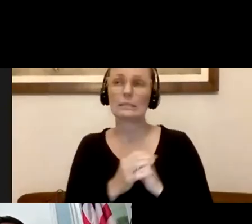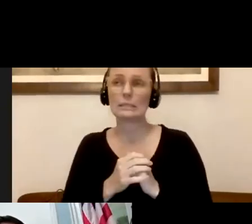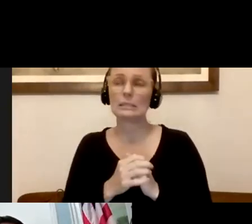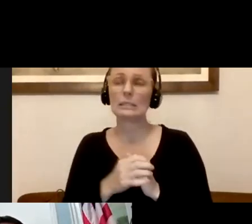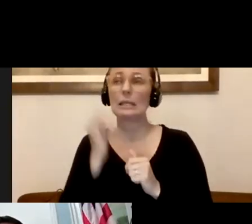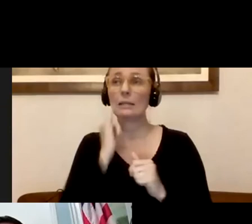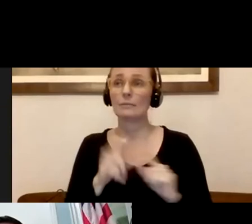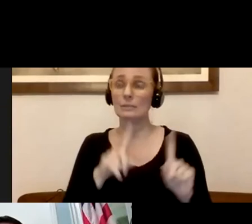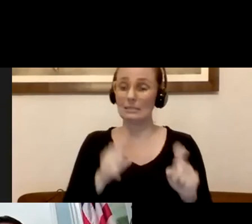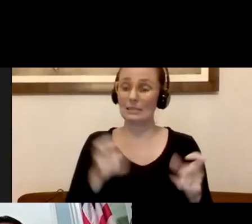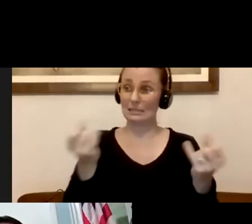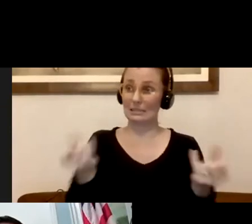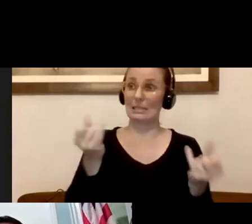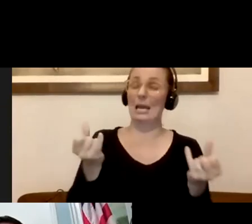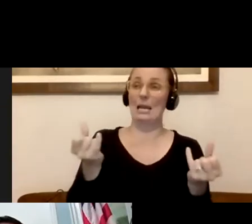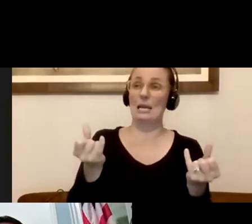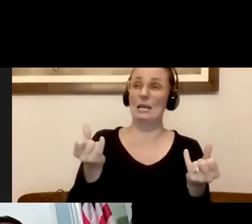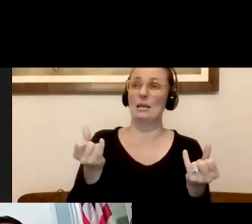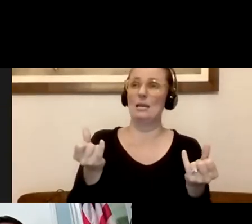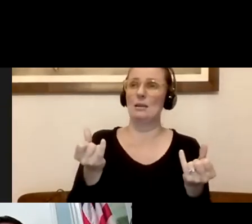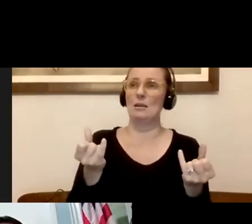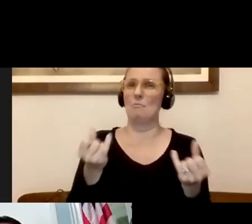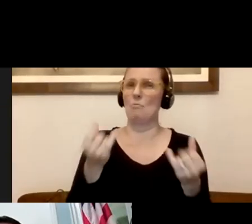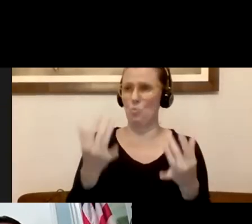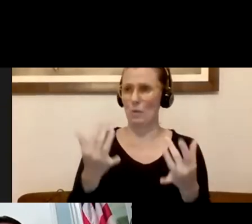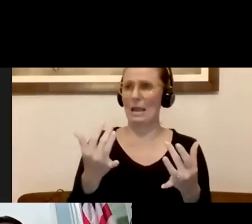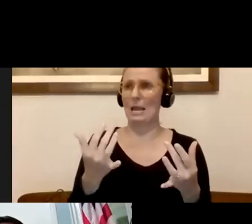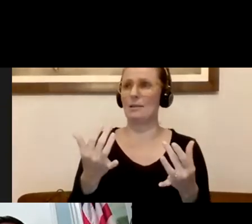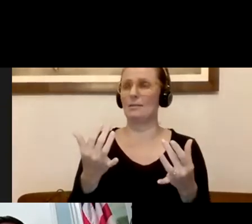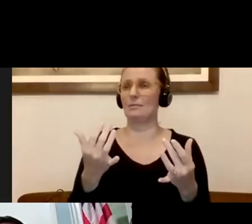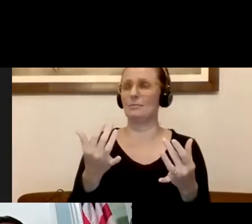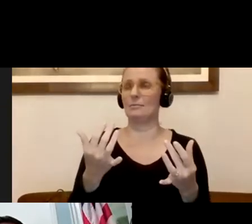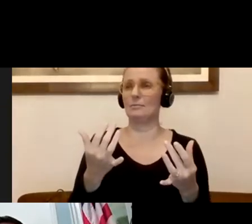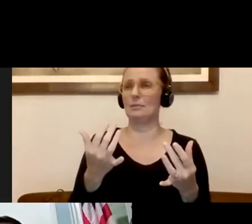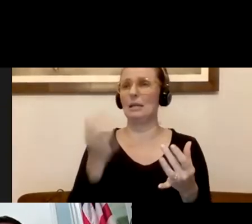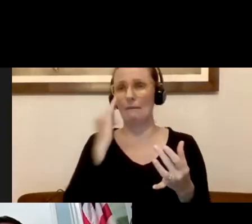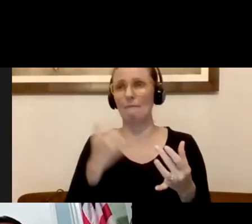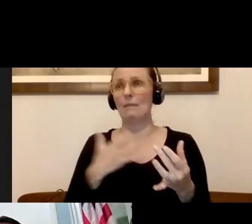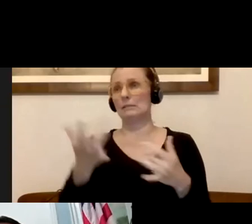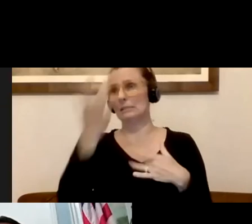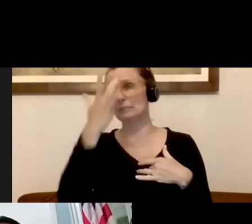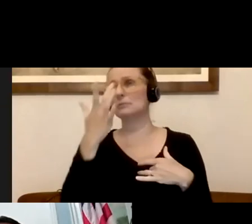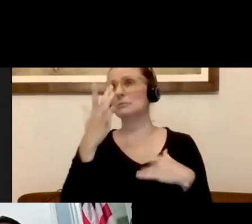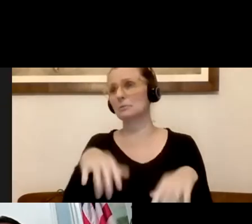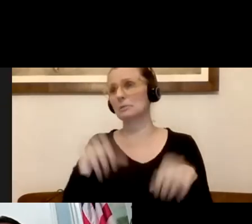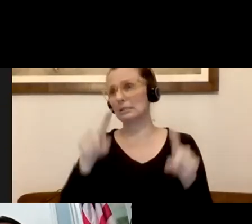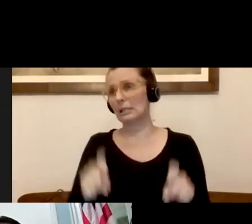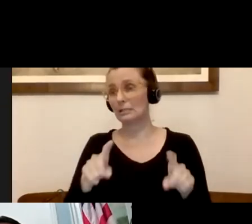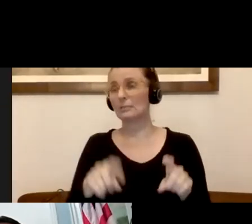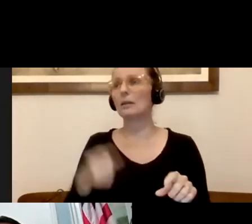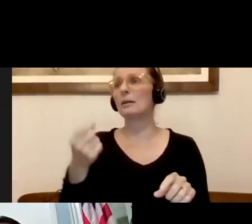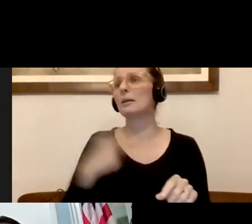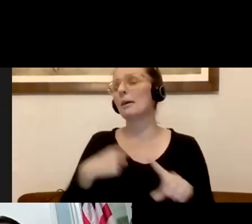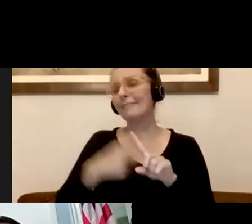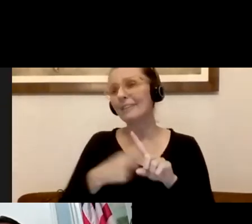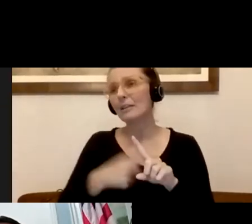today, wait and, and use that as your baseline. And if you start to get any of those signs or symptoms, whether that's a fever, whether those are severe